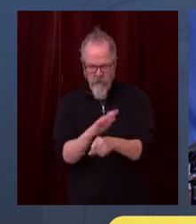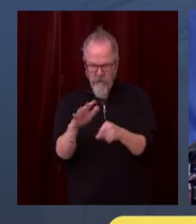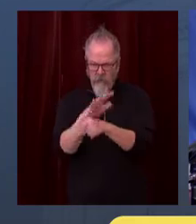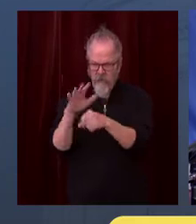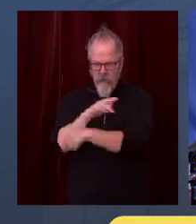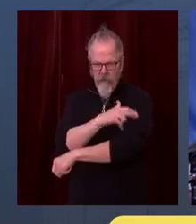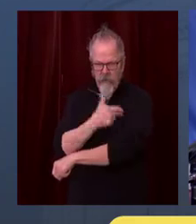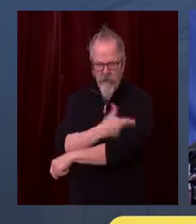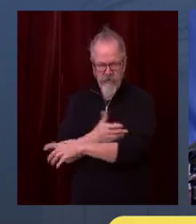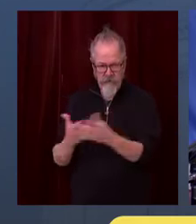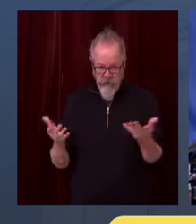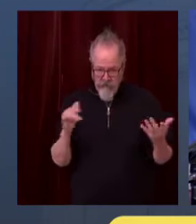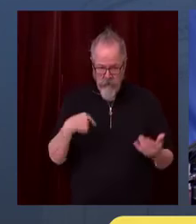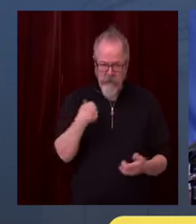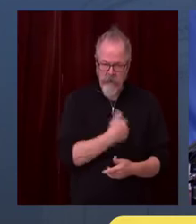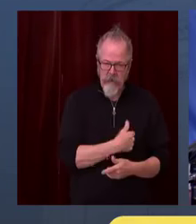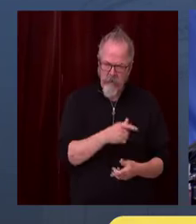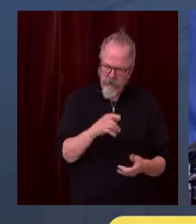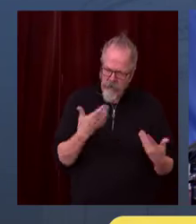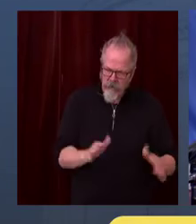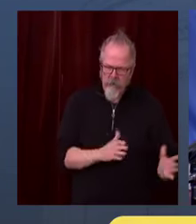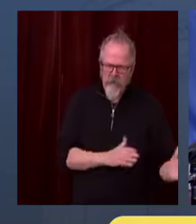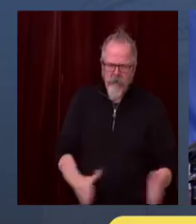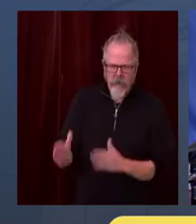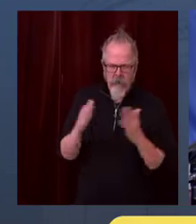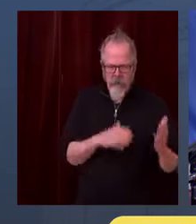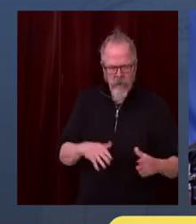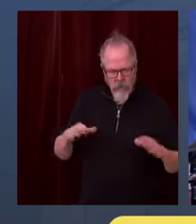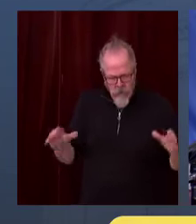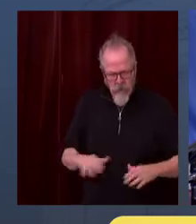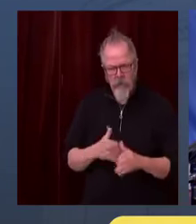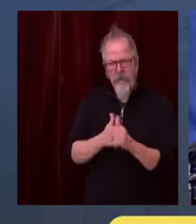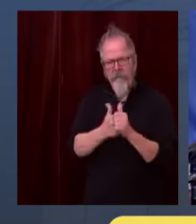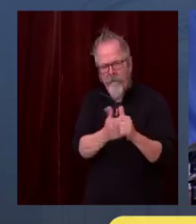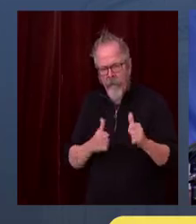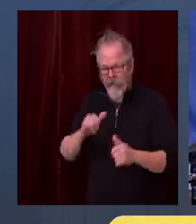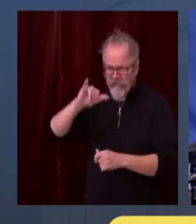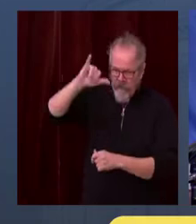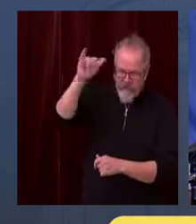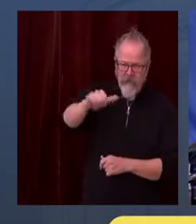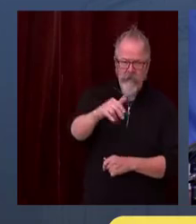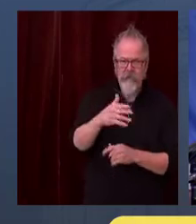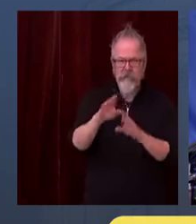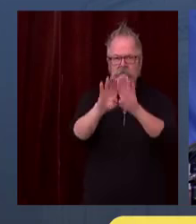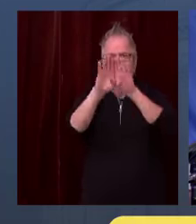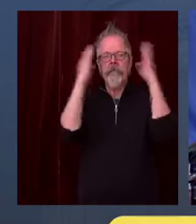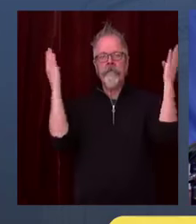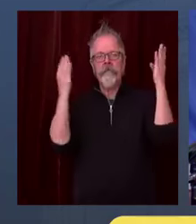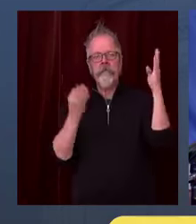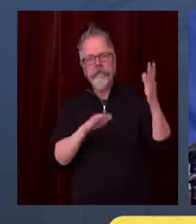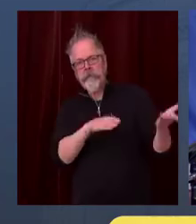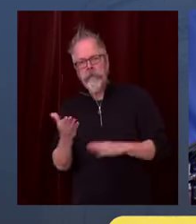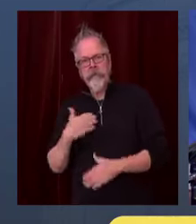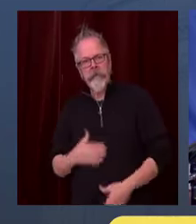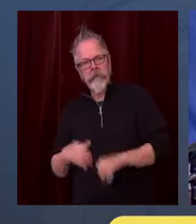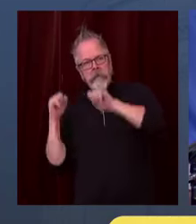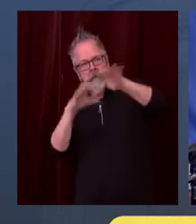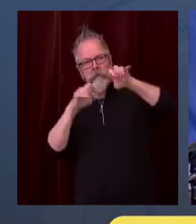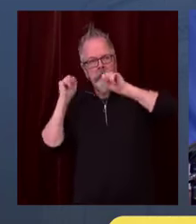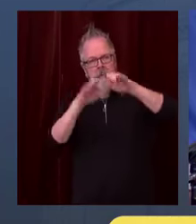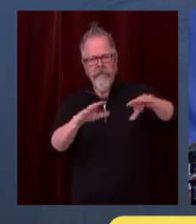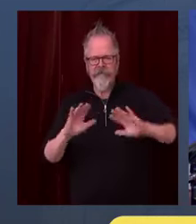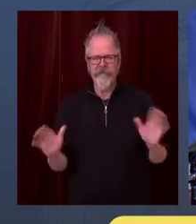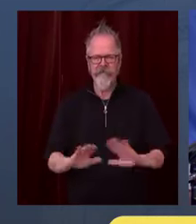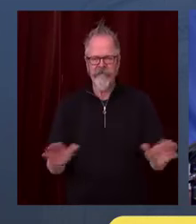Austin, did you want to ask a follow-up? Yeah, just briefly on the vaccine. I know the state is developing a vaccine distribution plan, but the New York